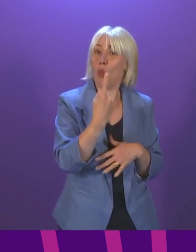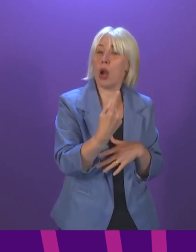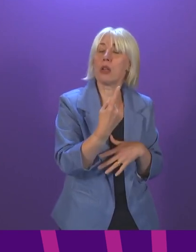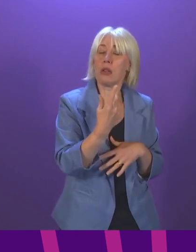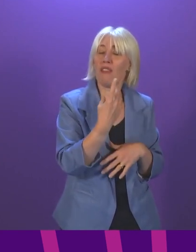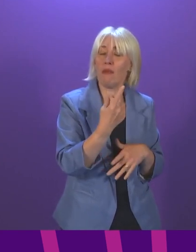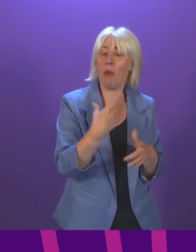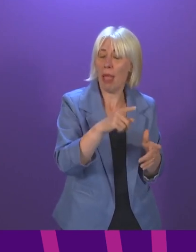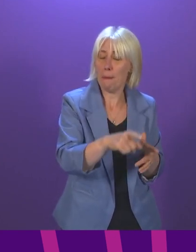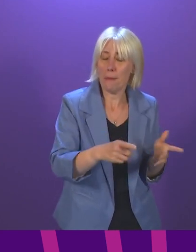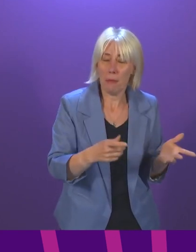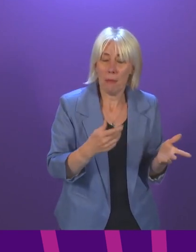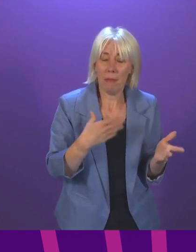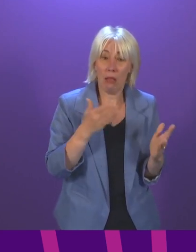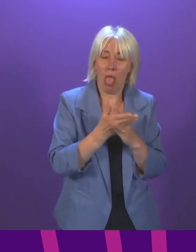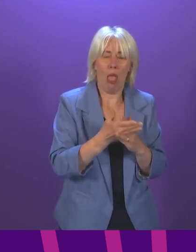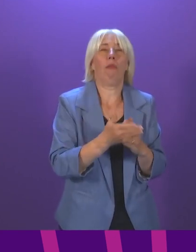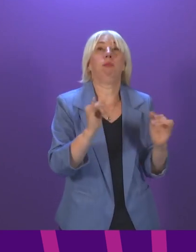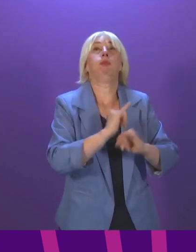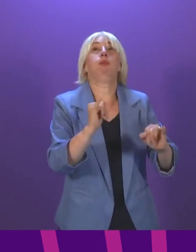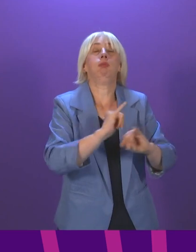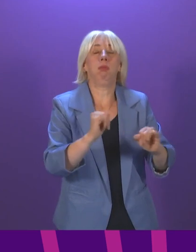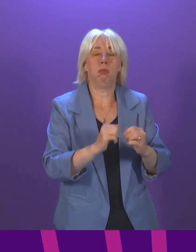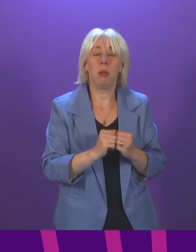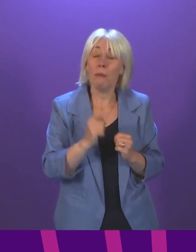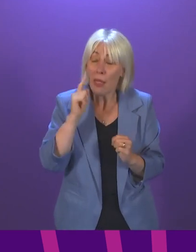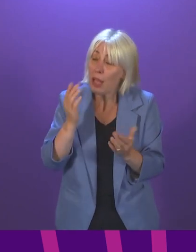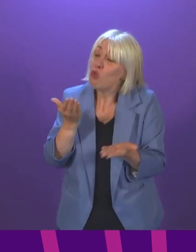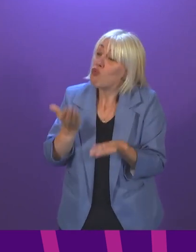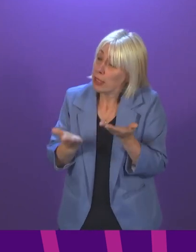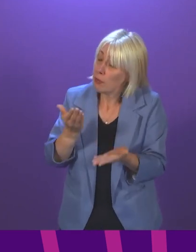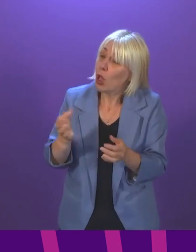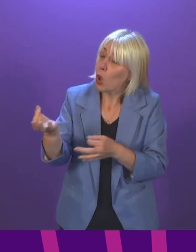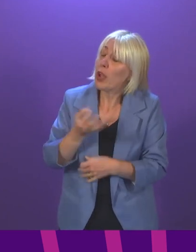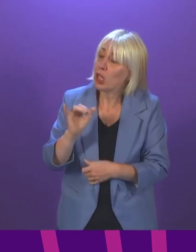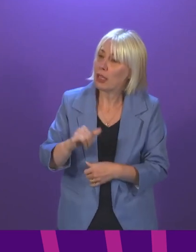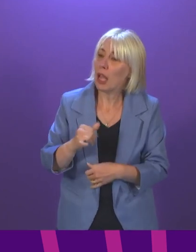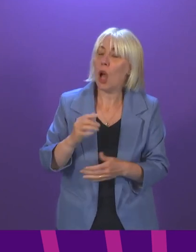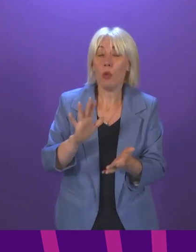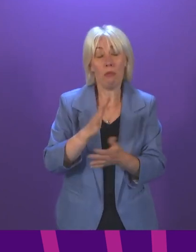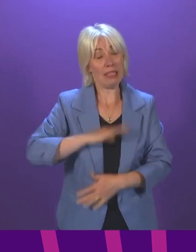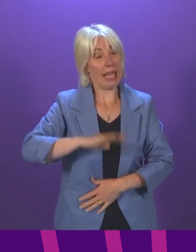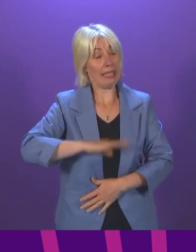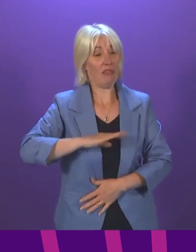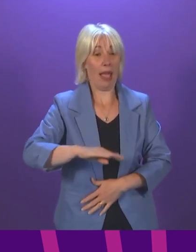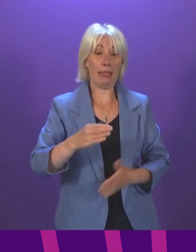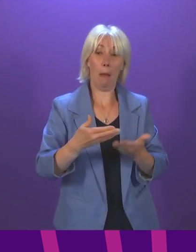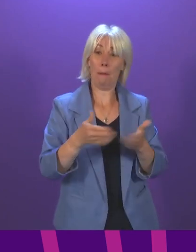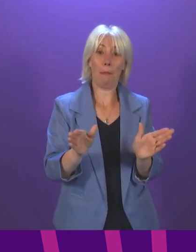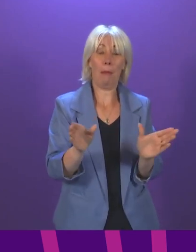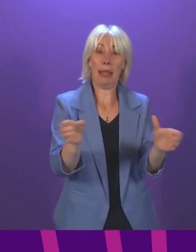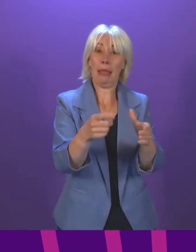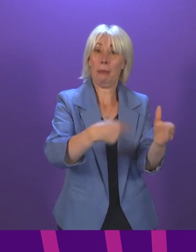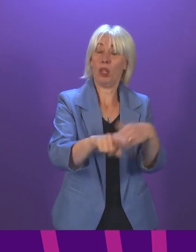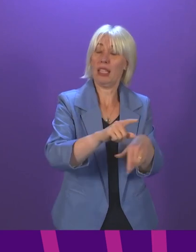in point. The question, which I think is a reasonable question, are we satisfied that the public sector organisations are taking all